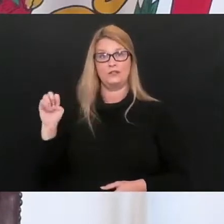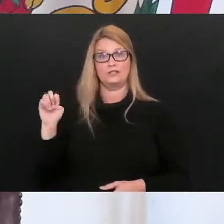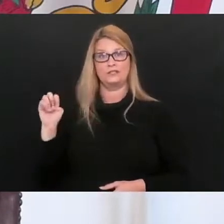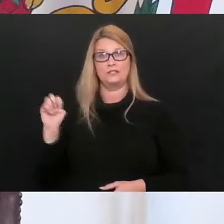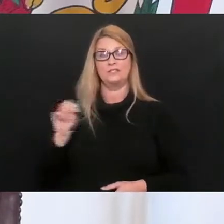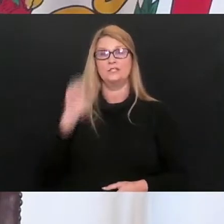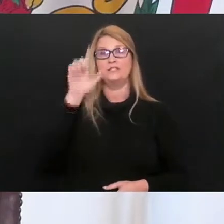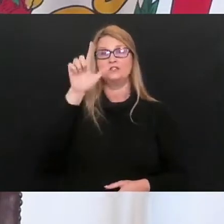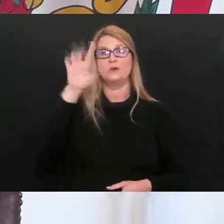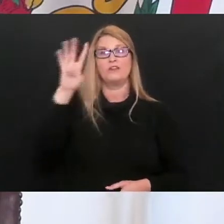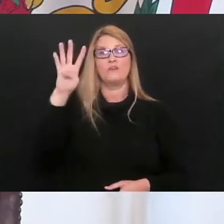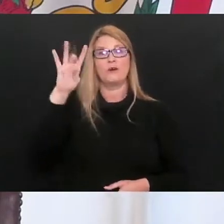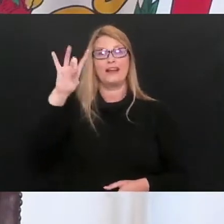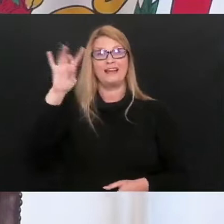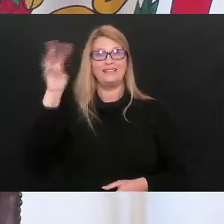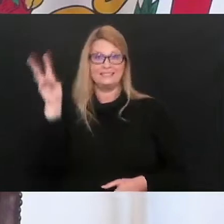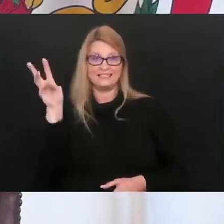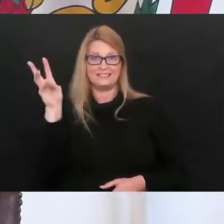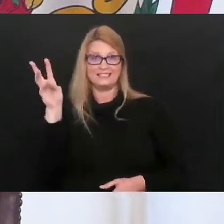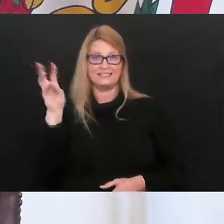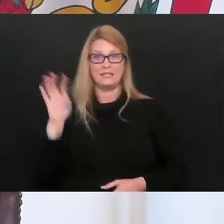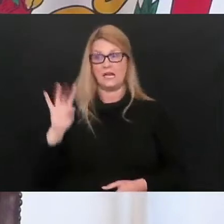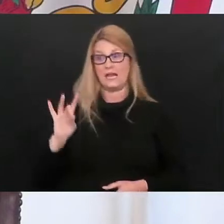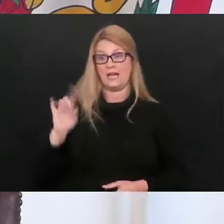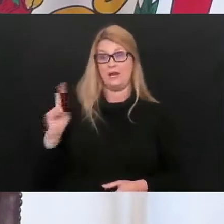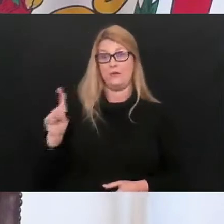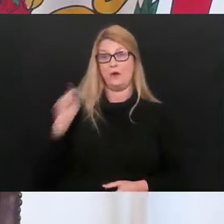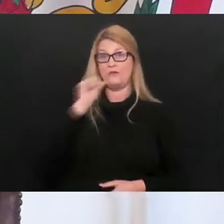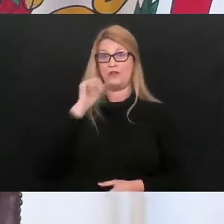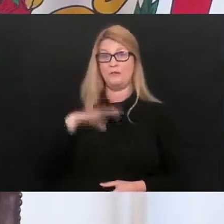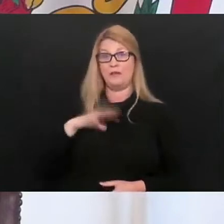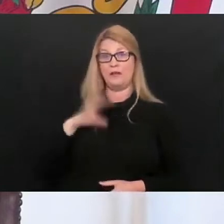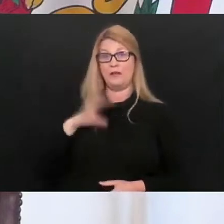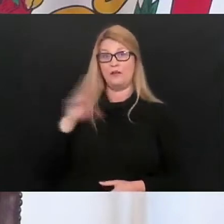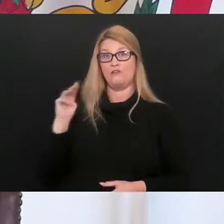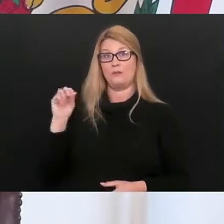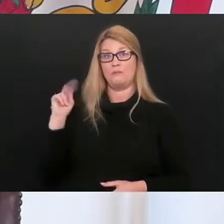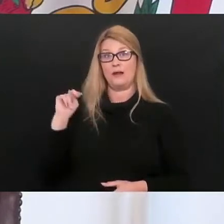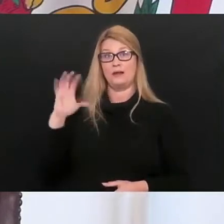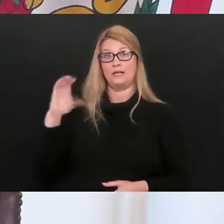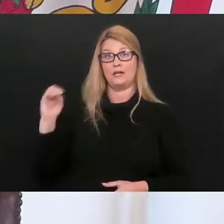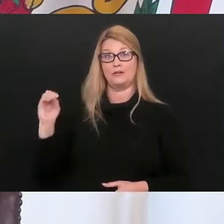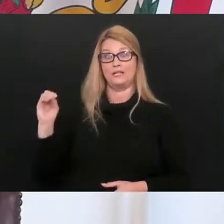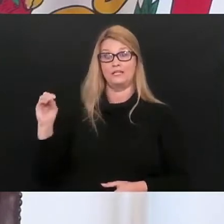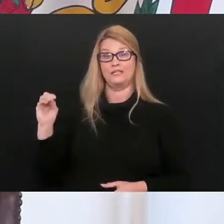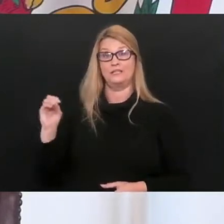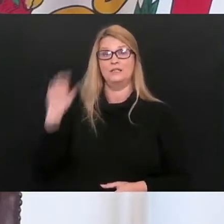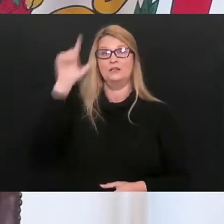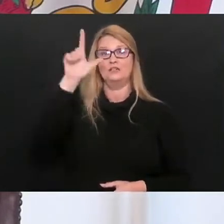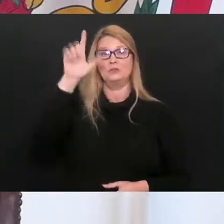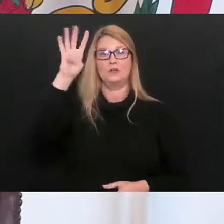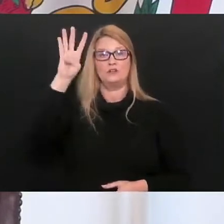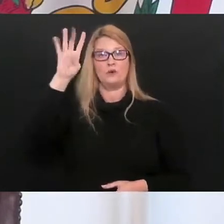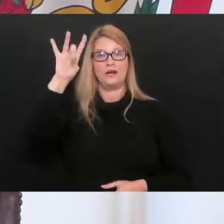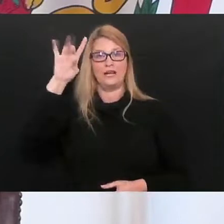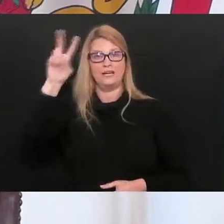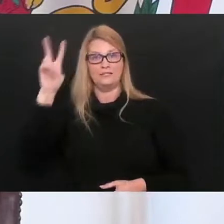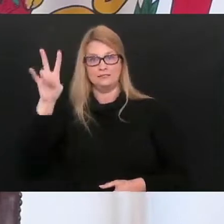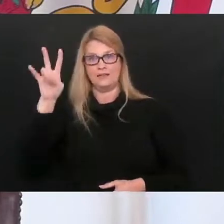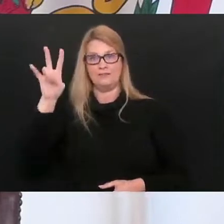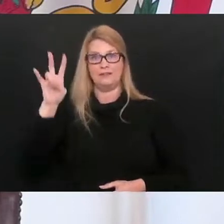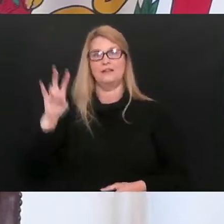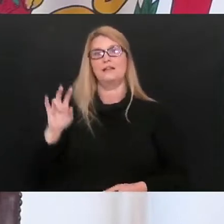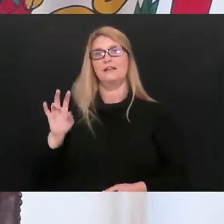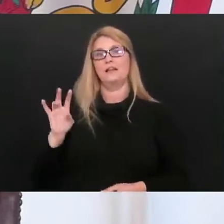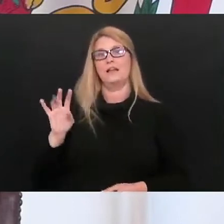Our 2,486th death is an 81-year-old female from Mongehalia County. Our 2,487th death